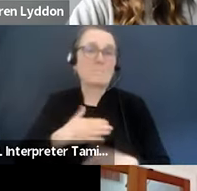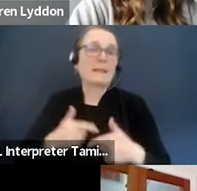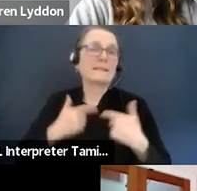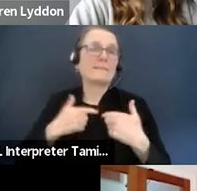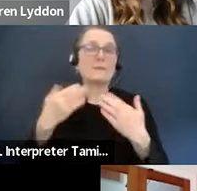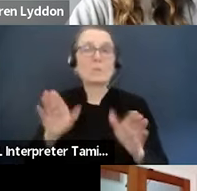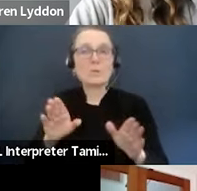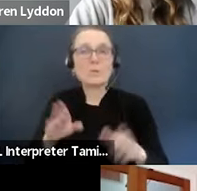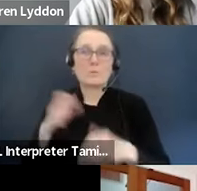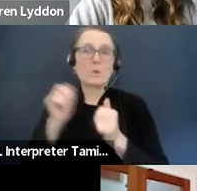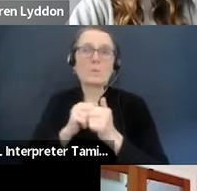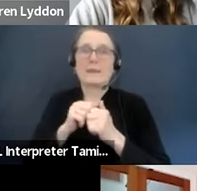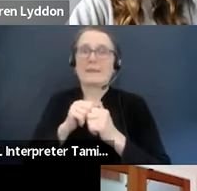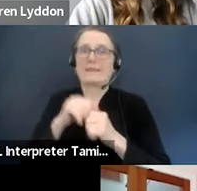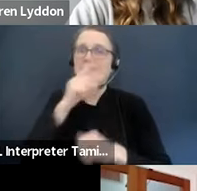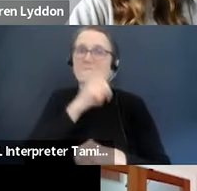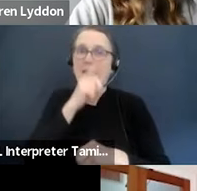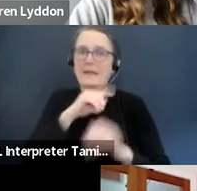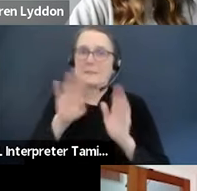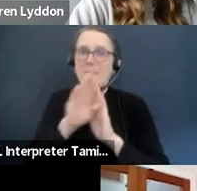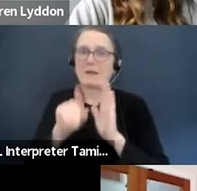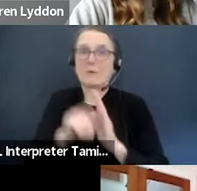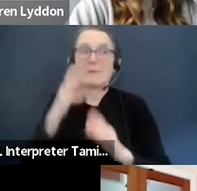because life is crazy and my living room is a mess.